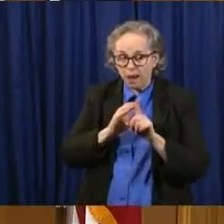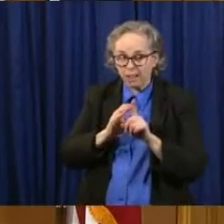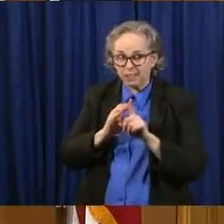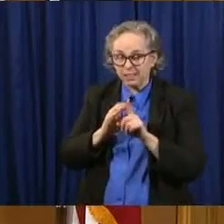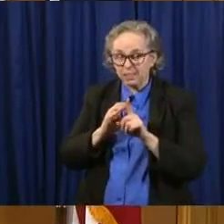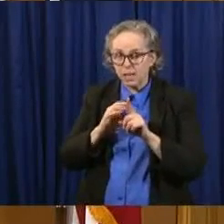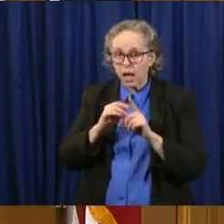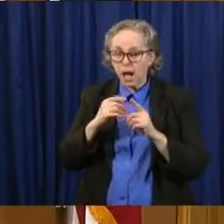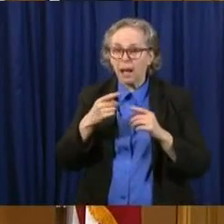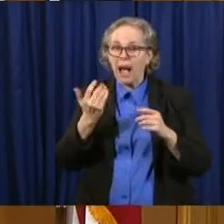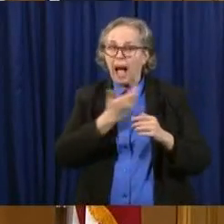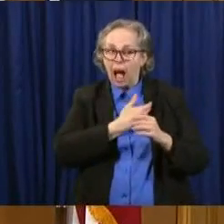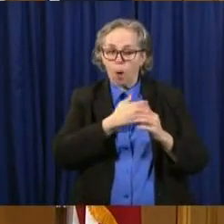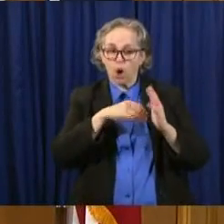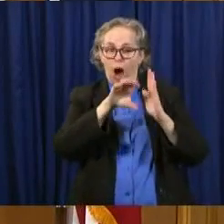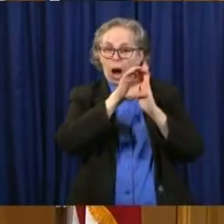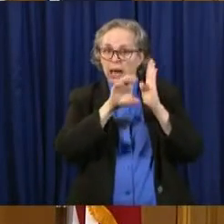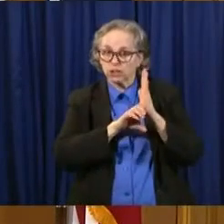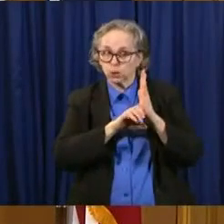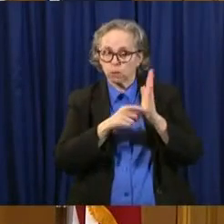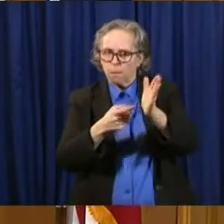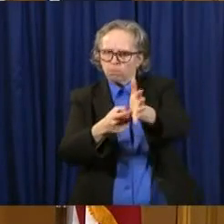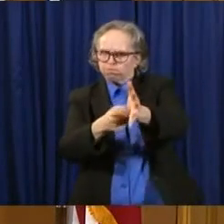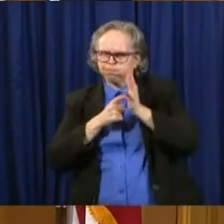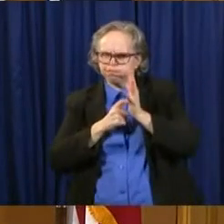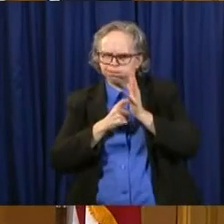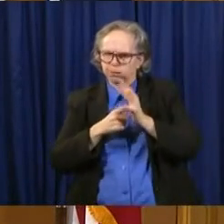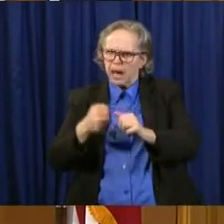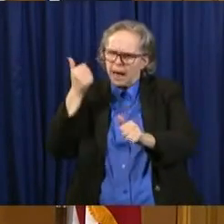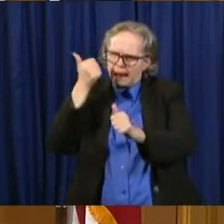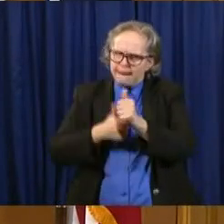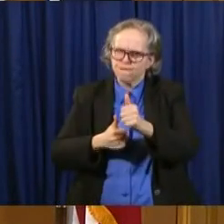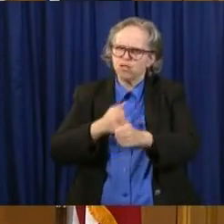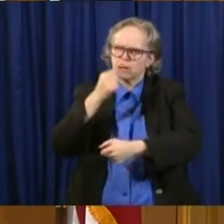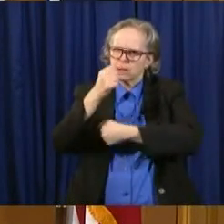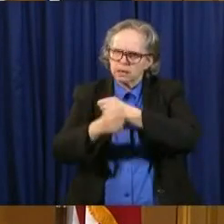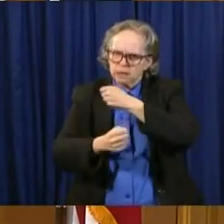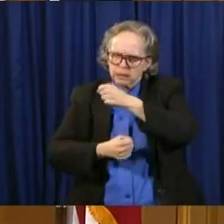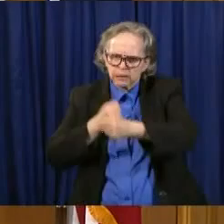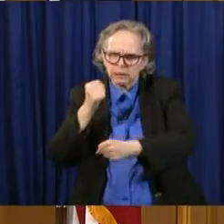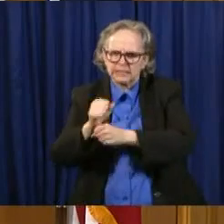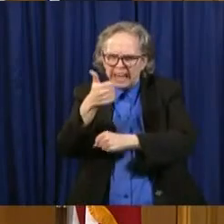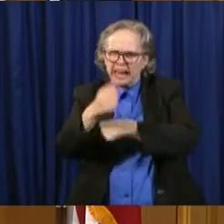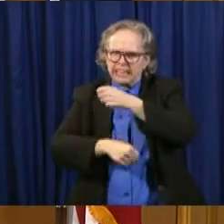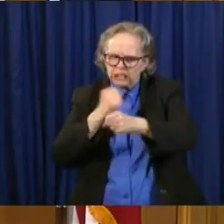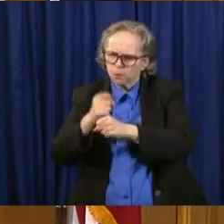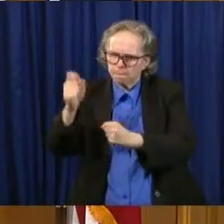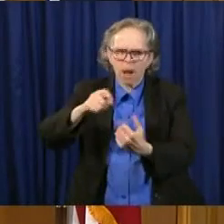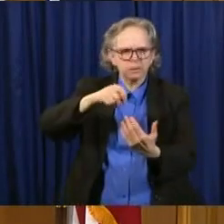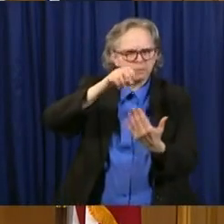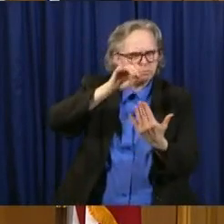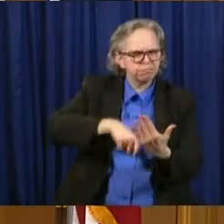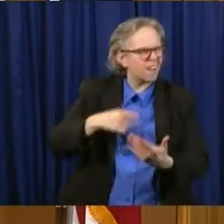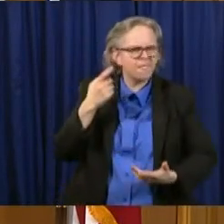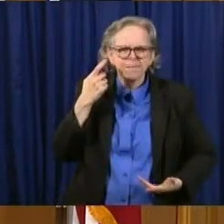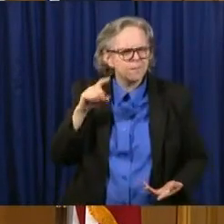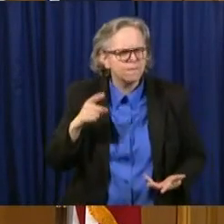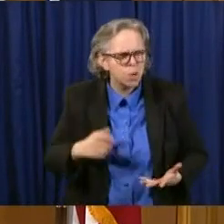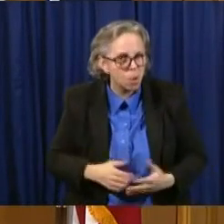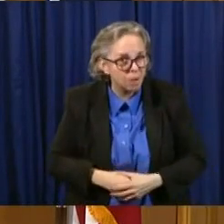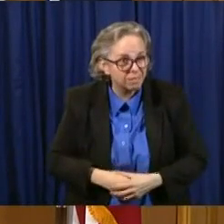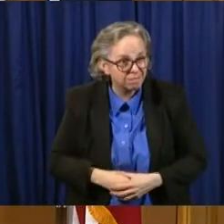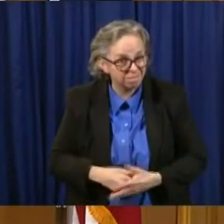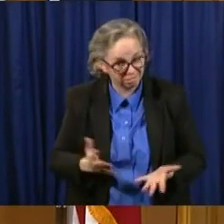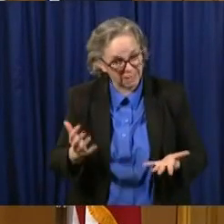held every 10 years. And one of the things that this determines, of course, is federal dollars that, that come back